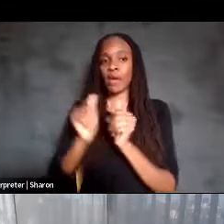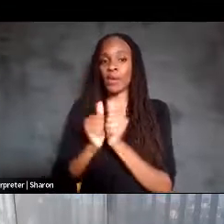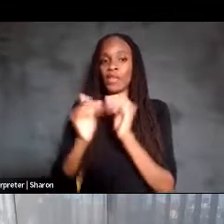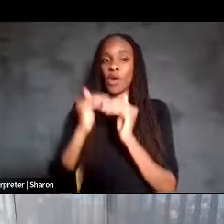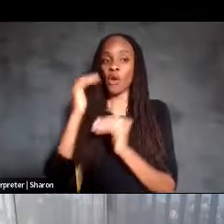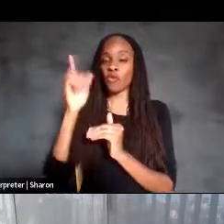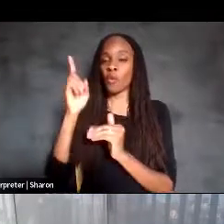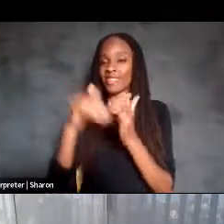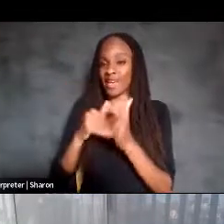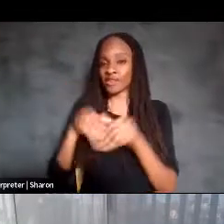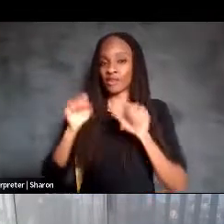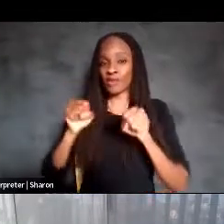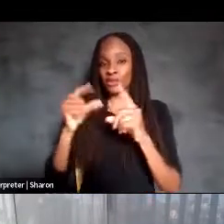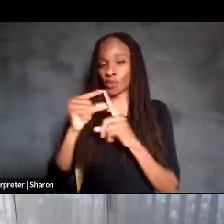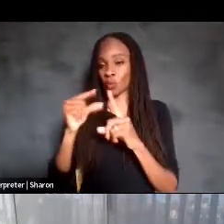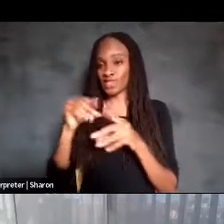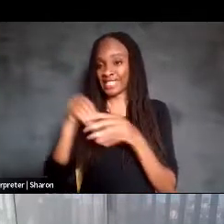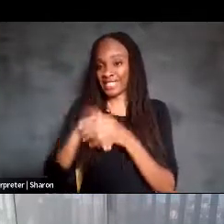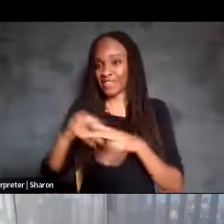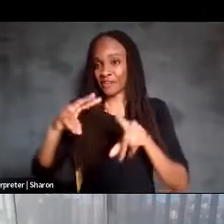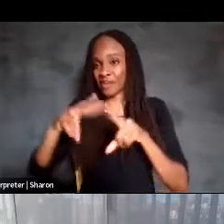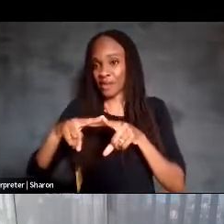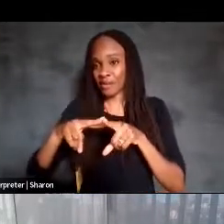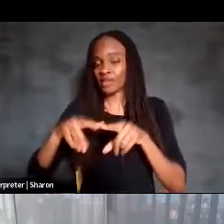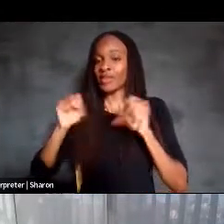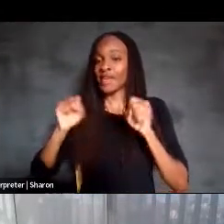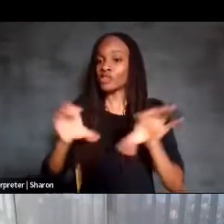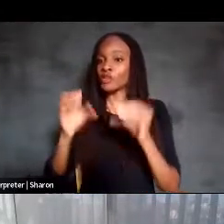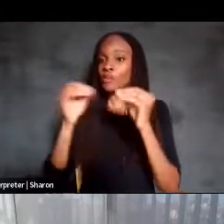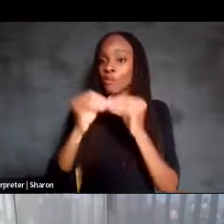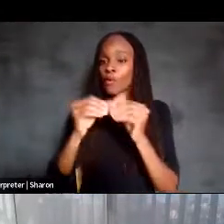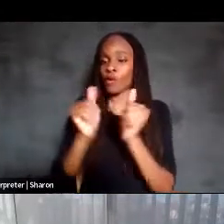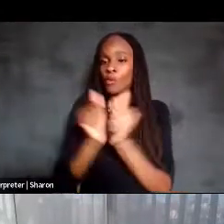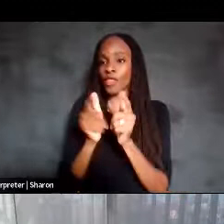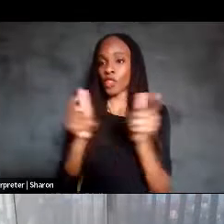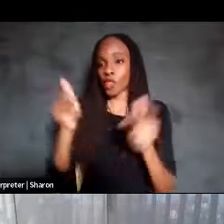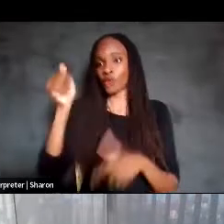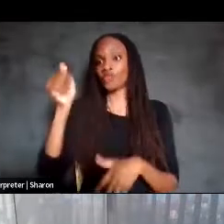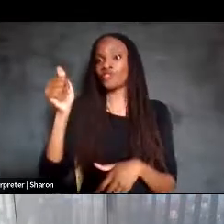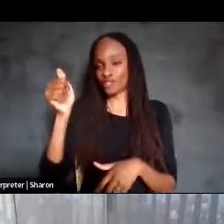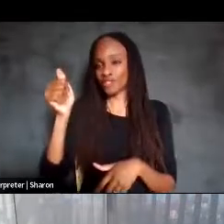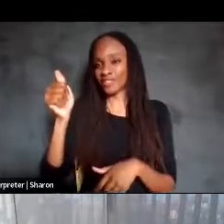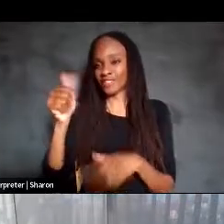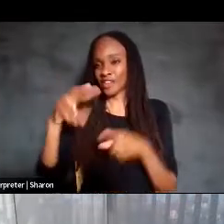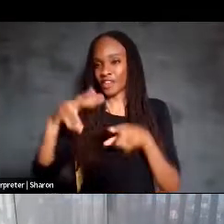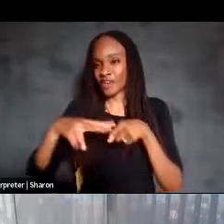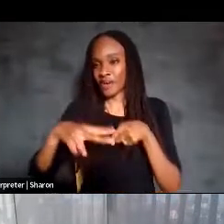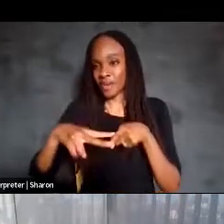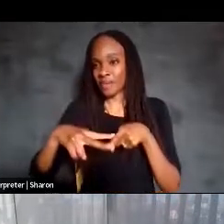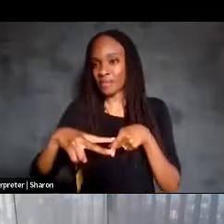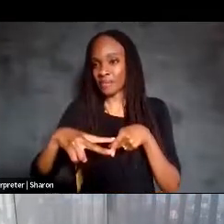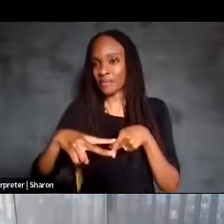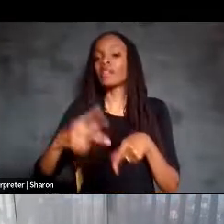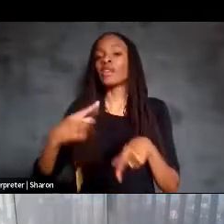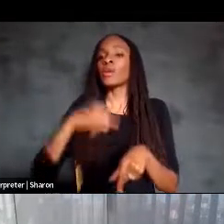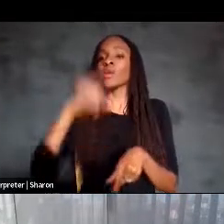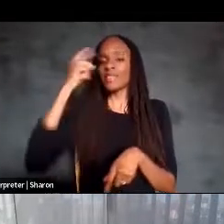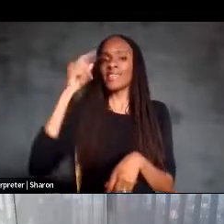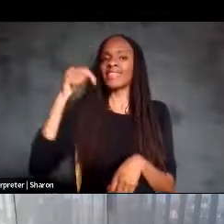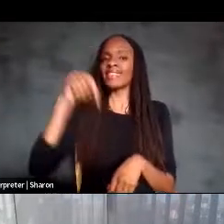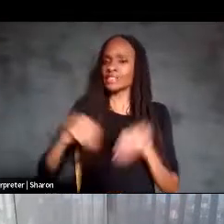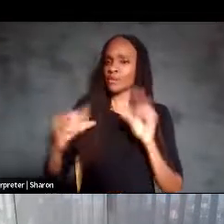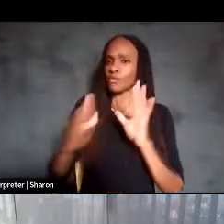And we've seen that we can take this even further with larger vocabulary sizes. So we think that this approach is quite promising